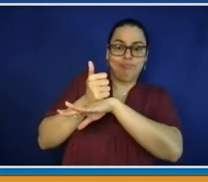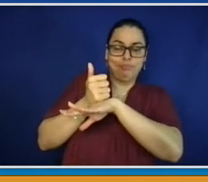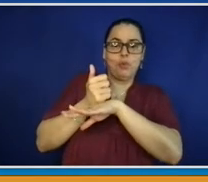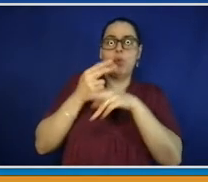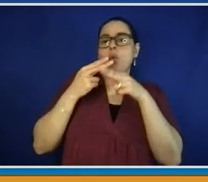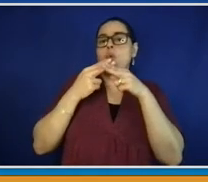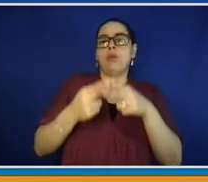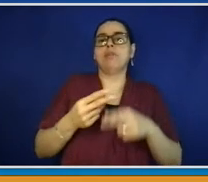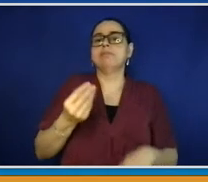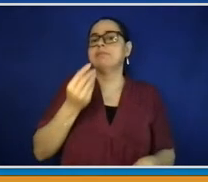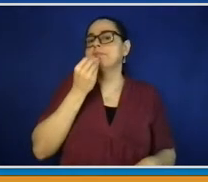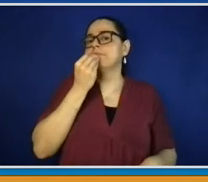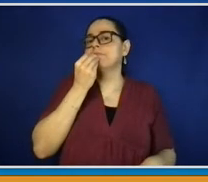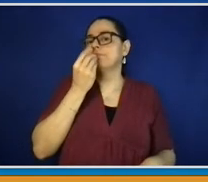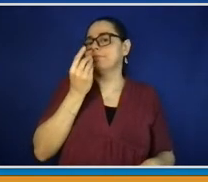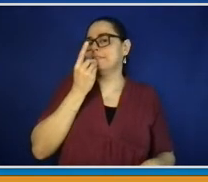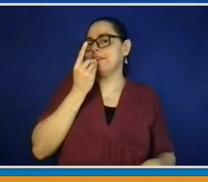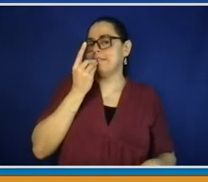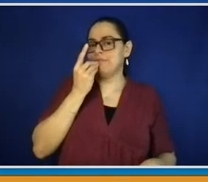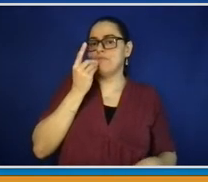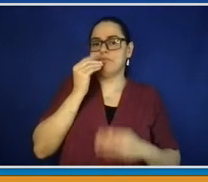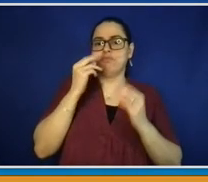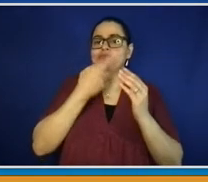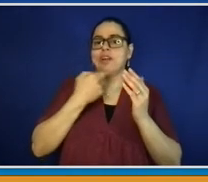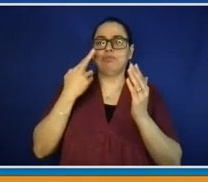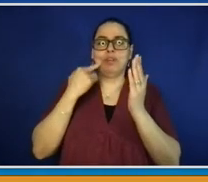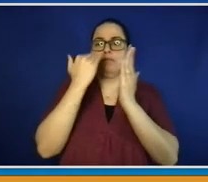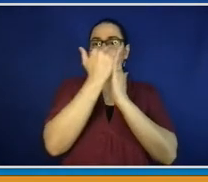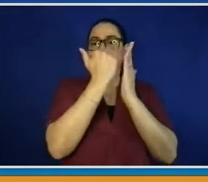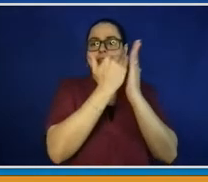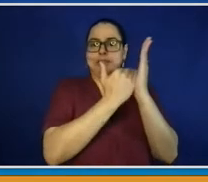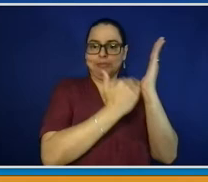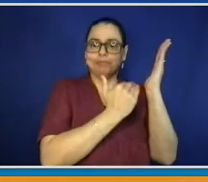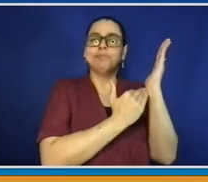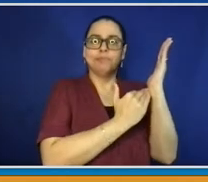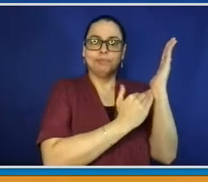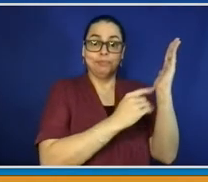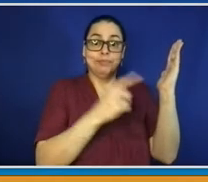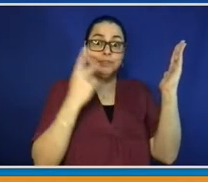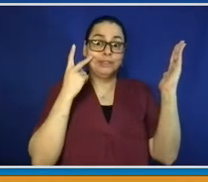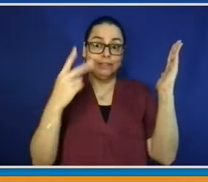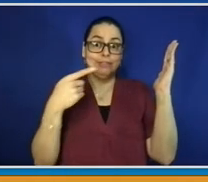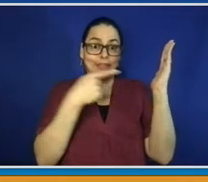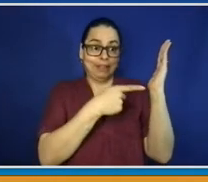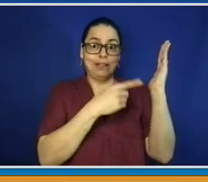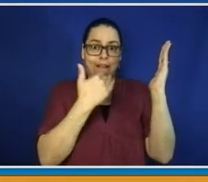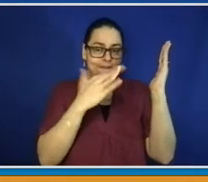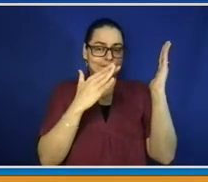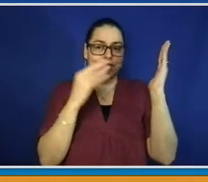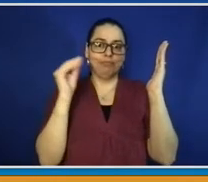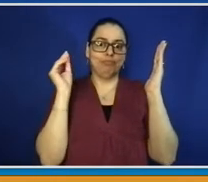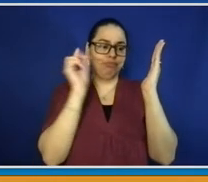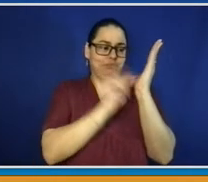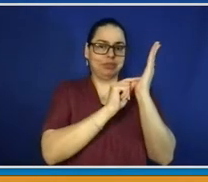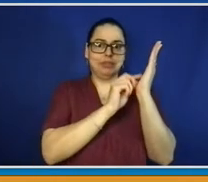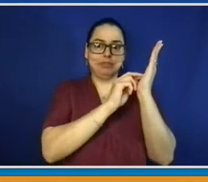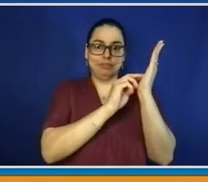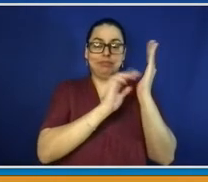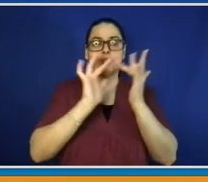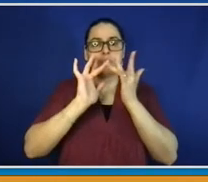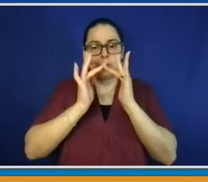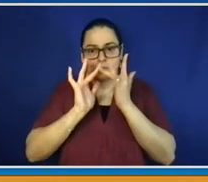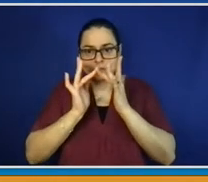year. We typically print but have gone contactless. And you can see nearly 100 different restaurants in downtown White